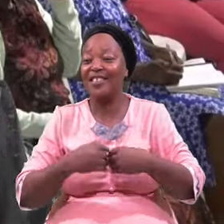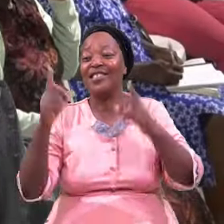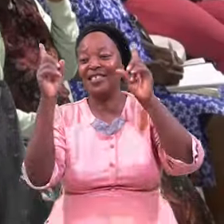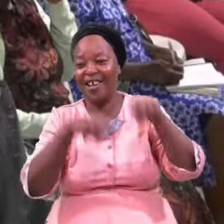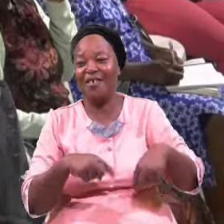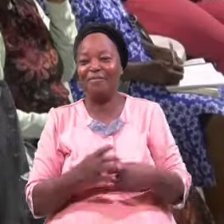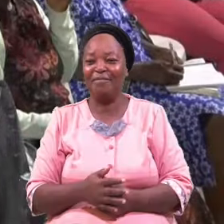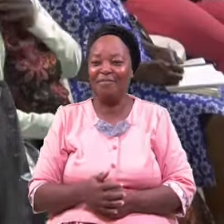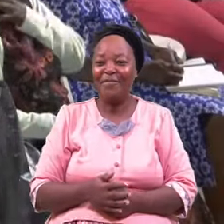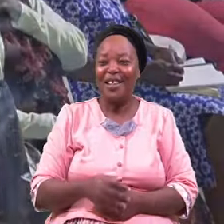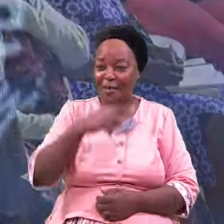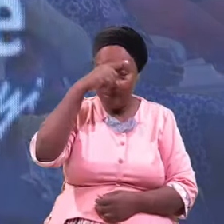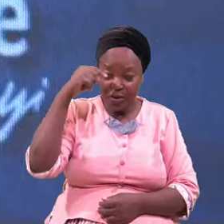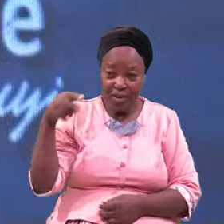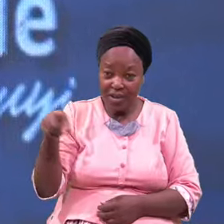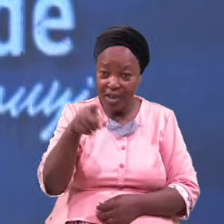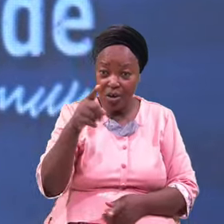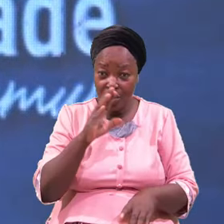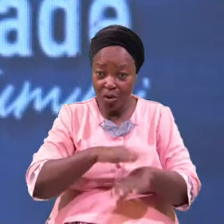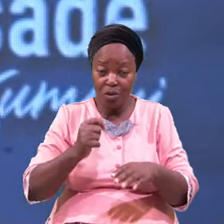Call Thee An Outcast